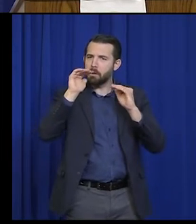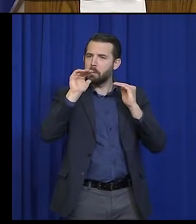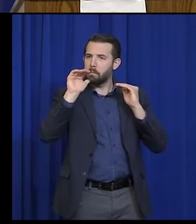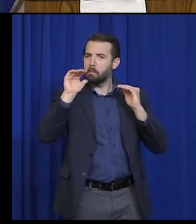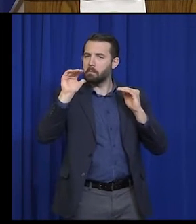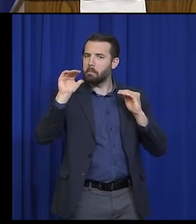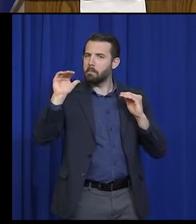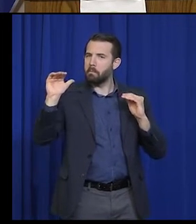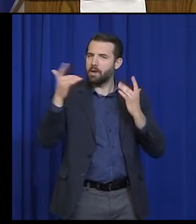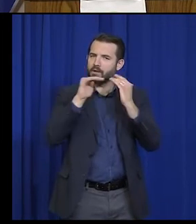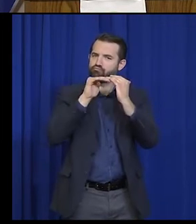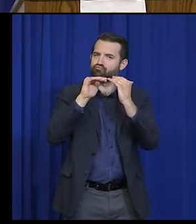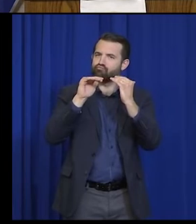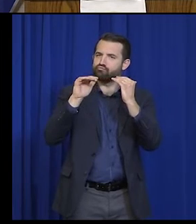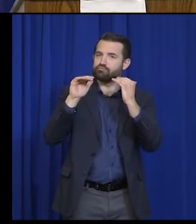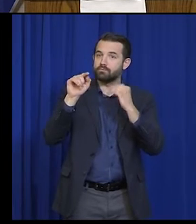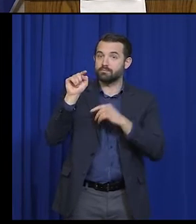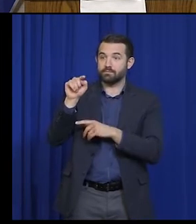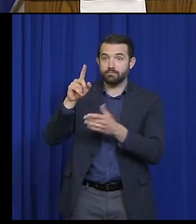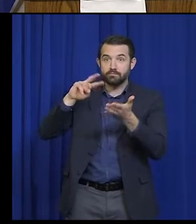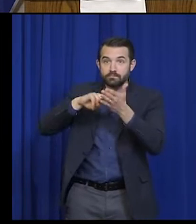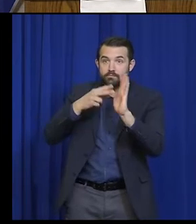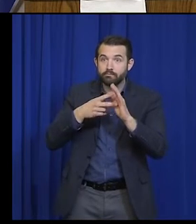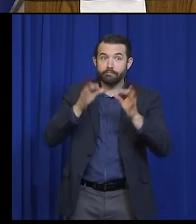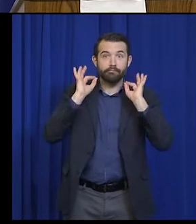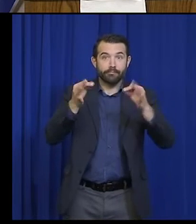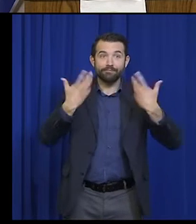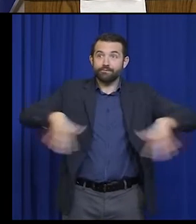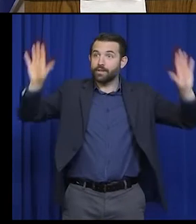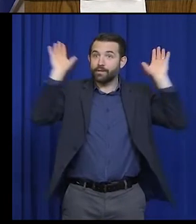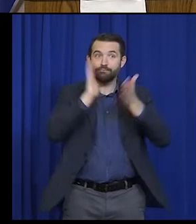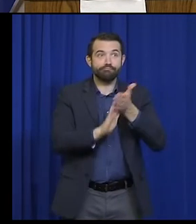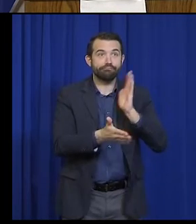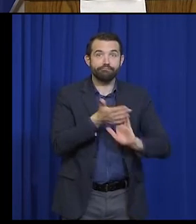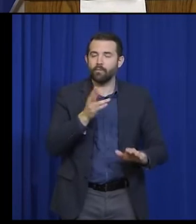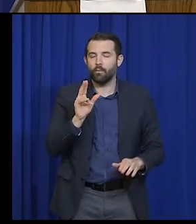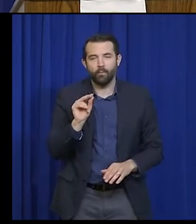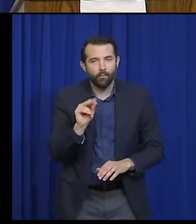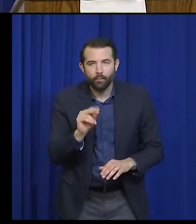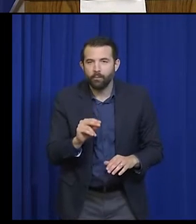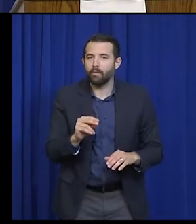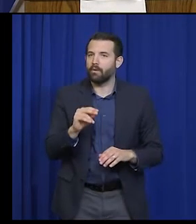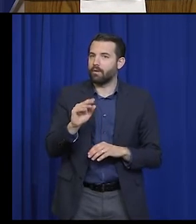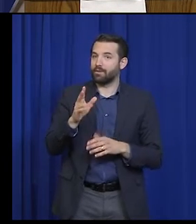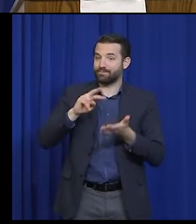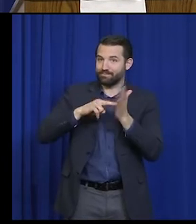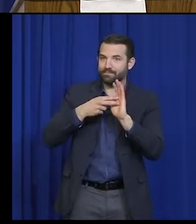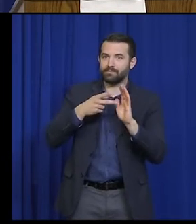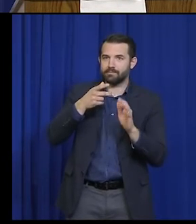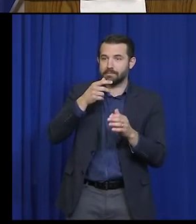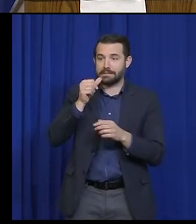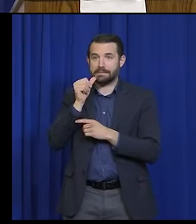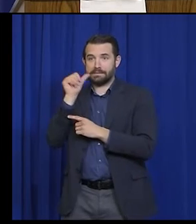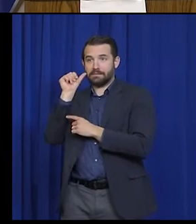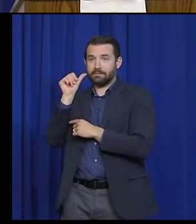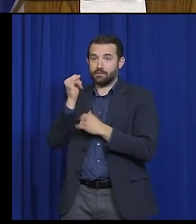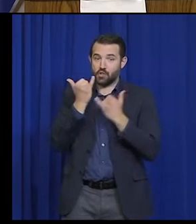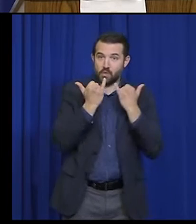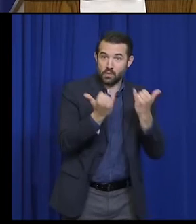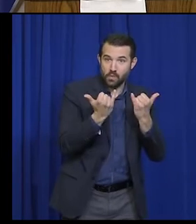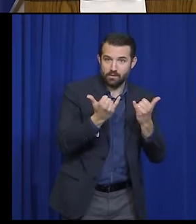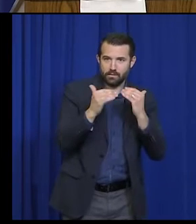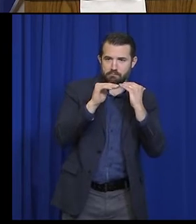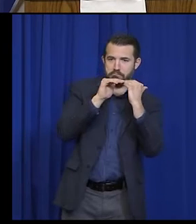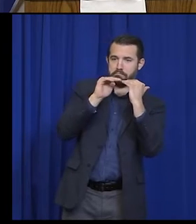Now, that doesn't mean that things are getting better. It does mean that things are about the same as they were yesterday, which is an average of about 20